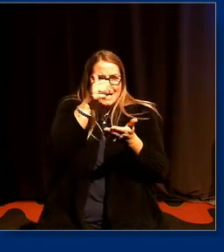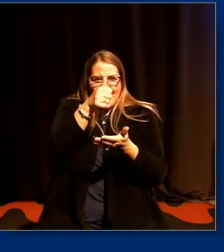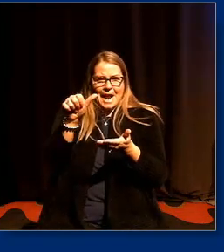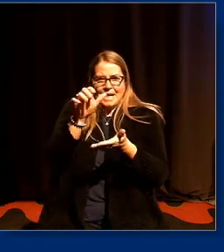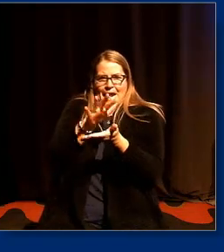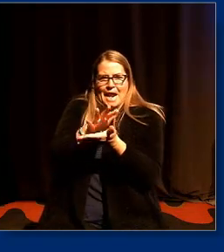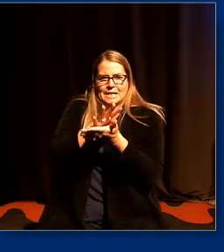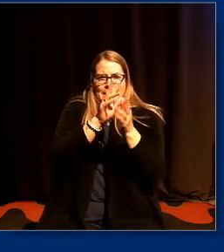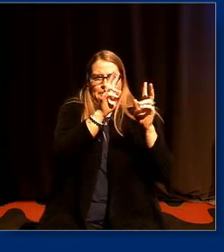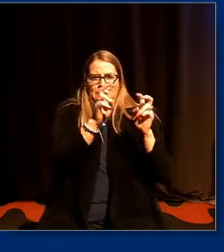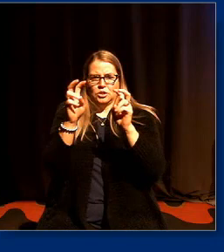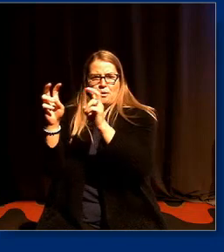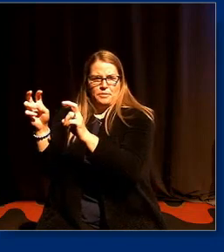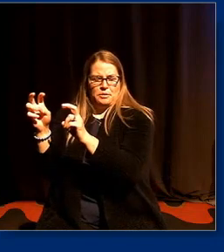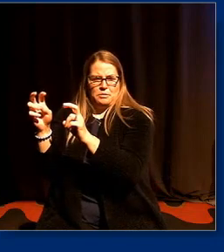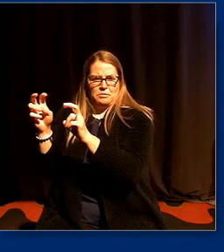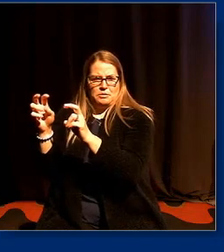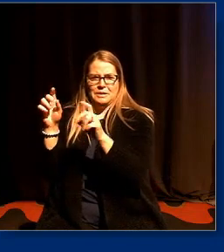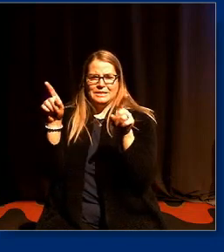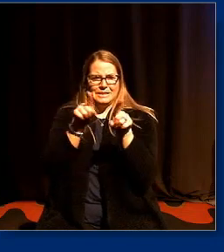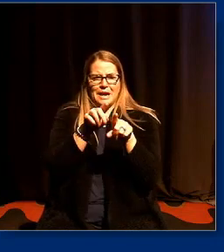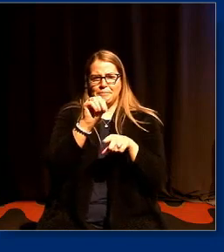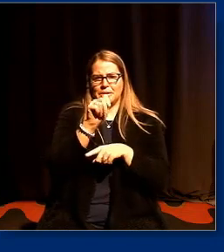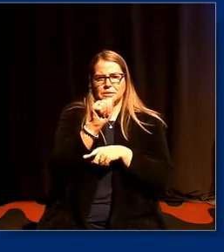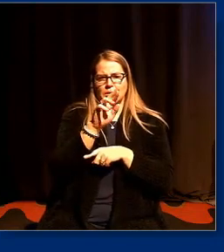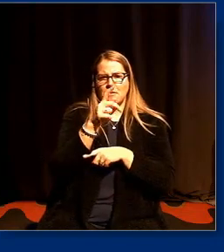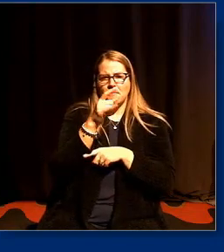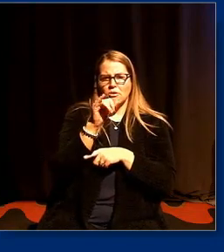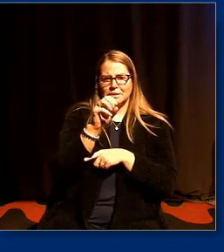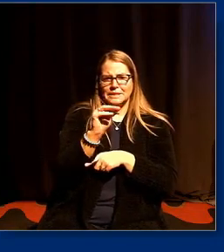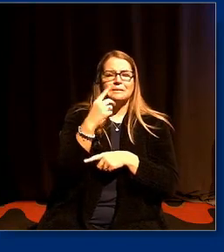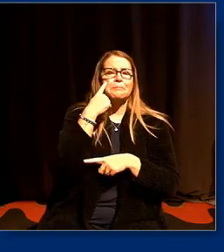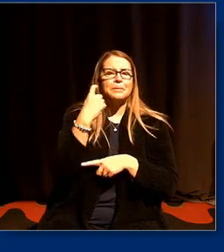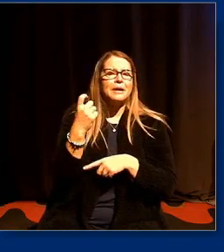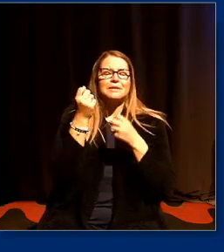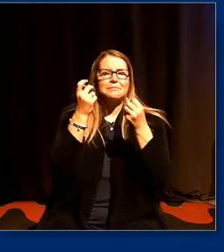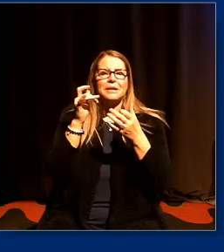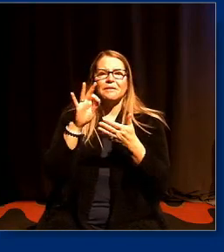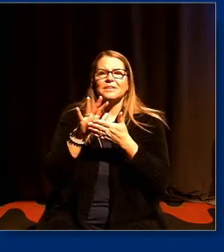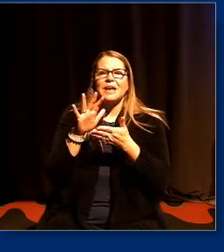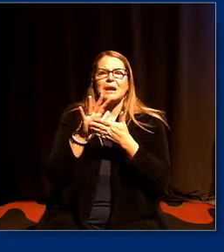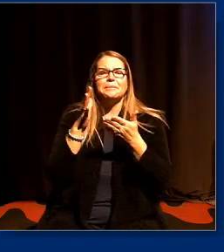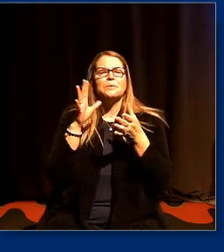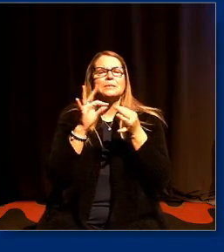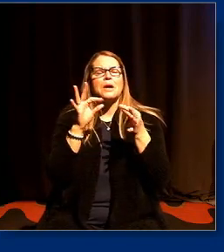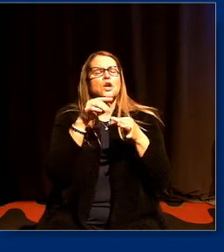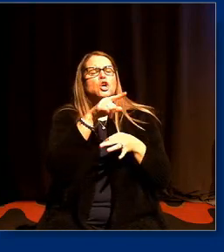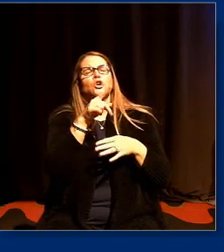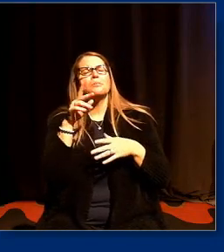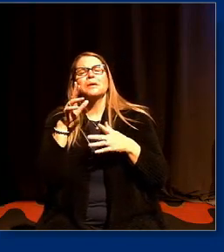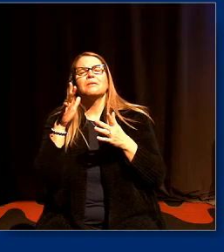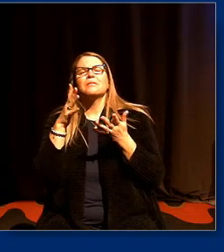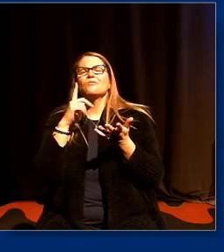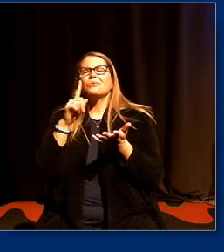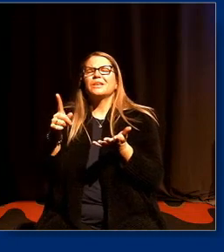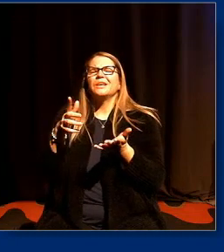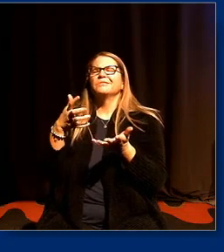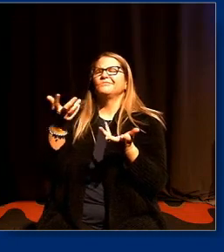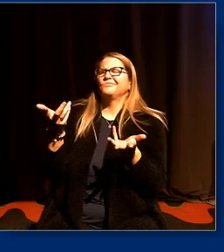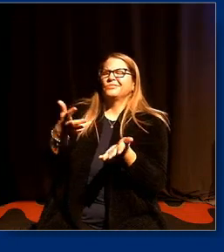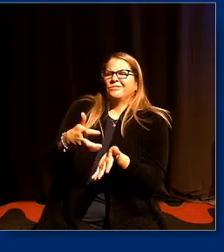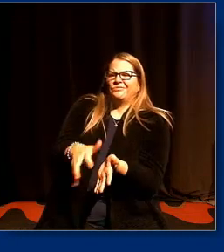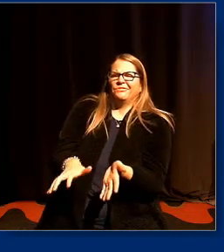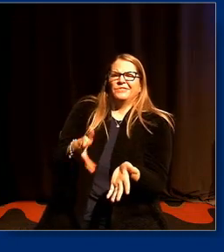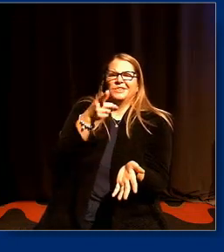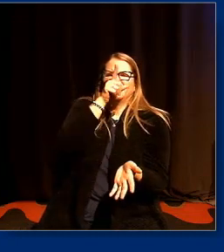you post structuralism as your marxism because within the academy a lot of the attacks were well you know you're being very crude whenever you talk about